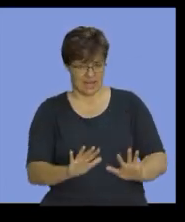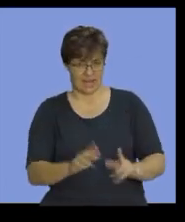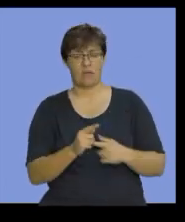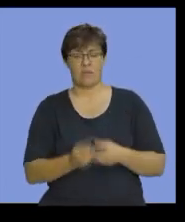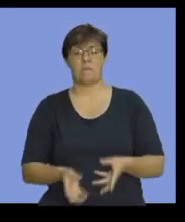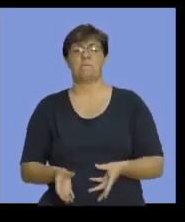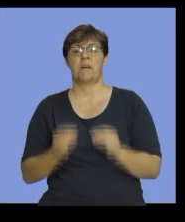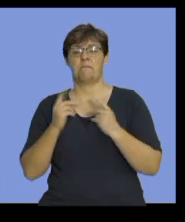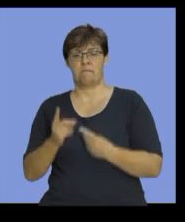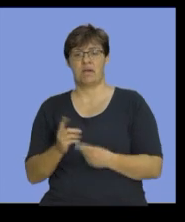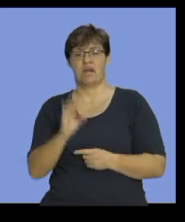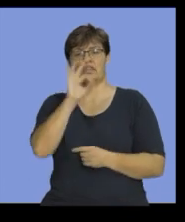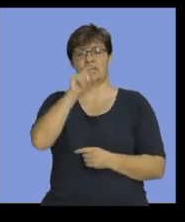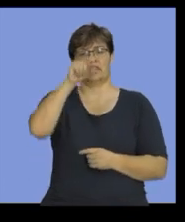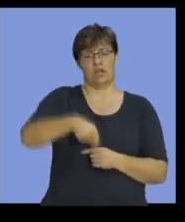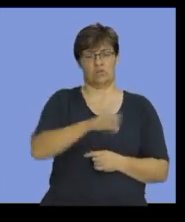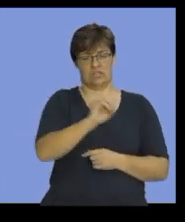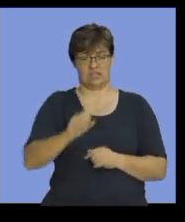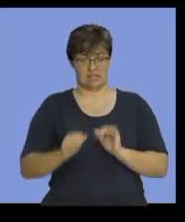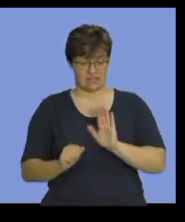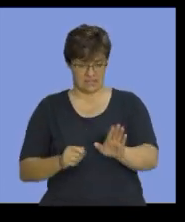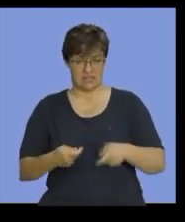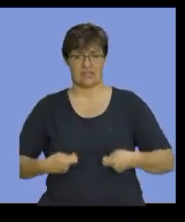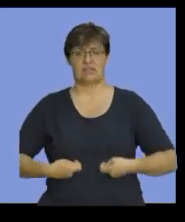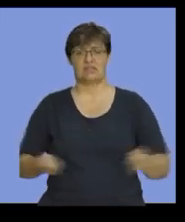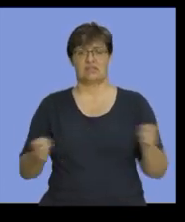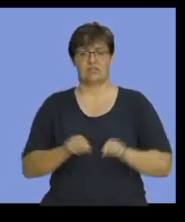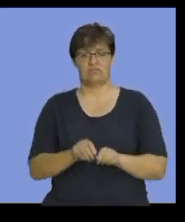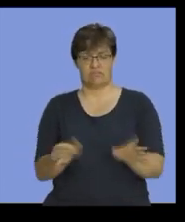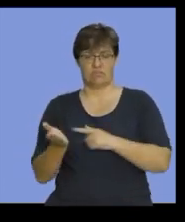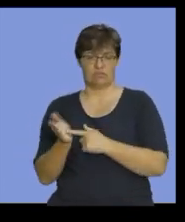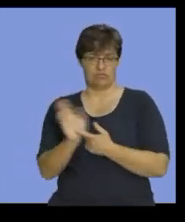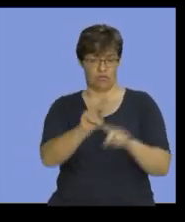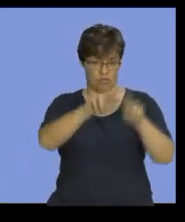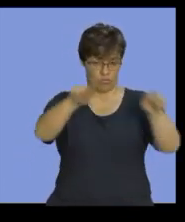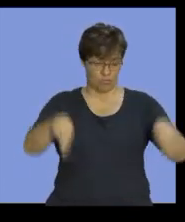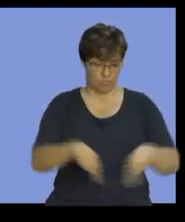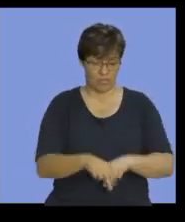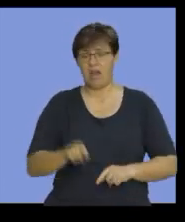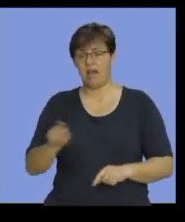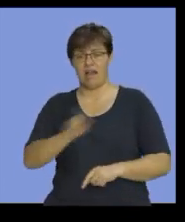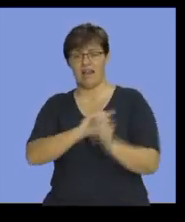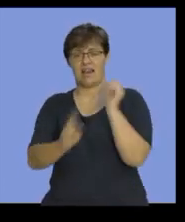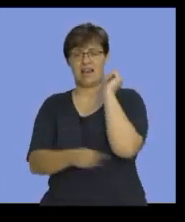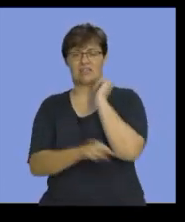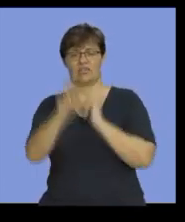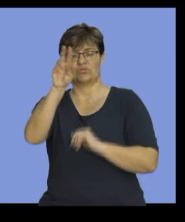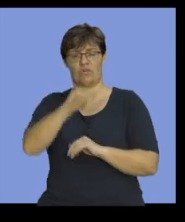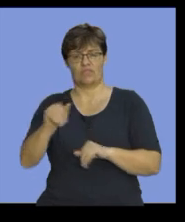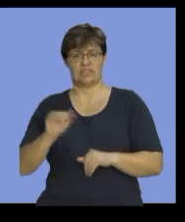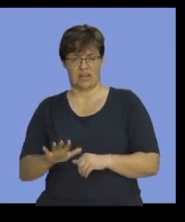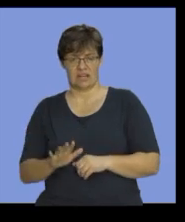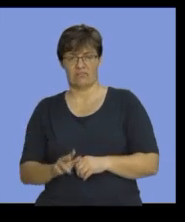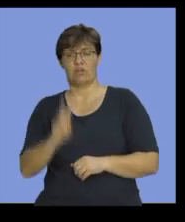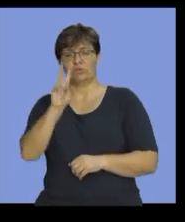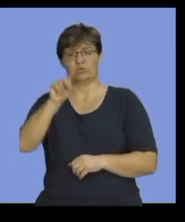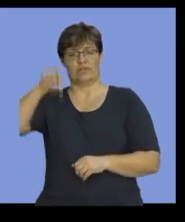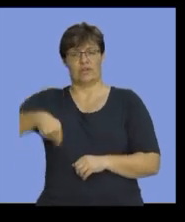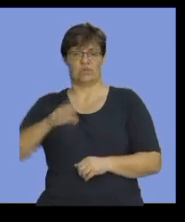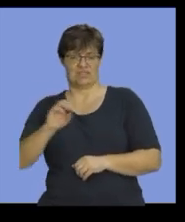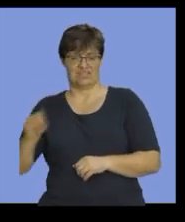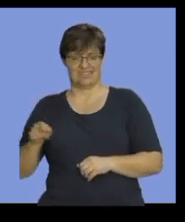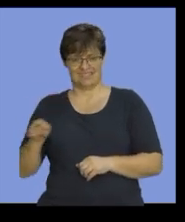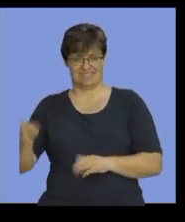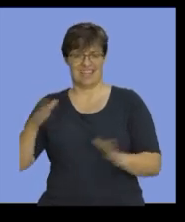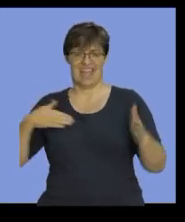you're going to get an amount of 3,000 Rand will be allocated to the showroom. And the last one, 2 over 10 will give you a figure of 2,000 Rand,